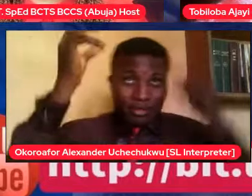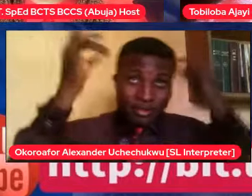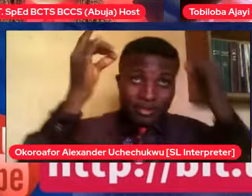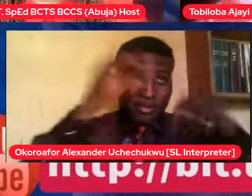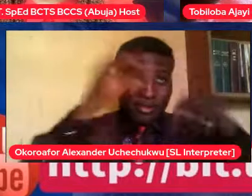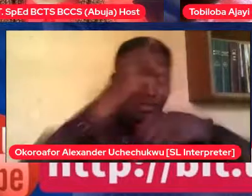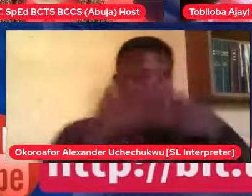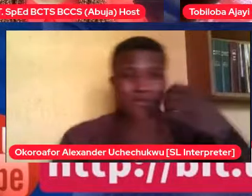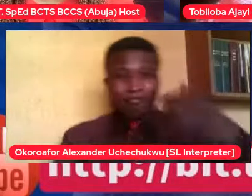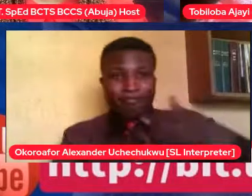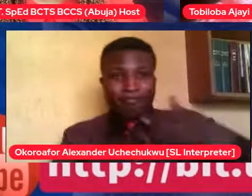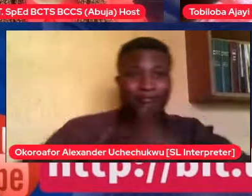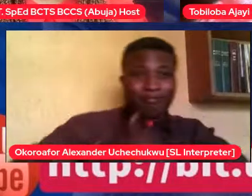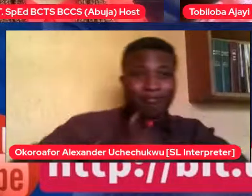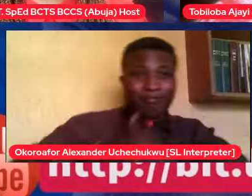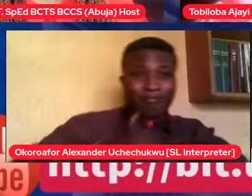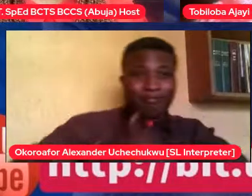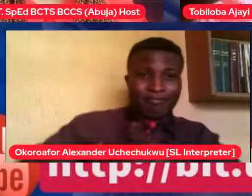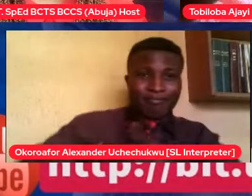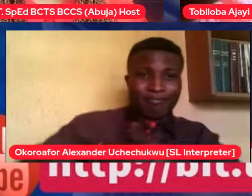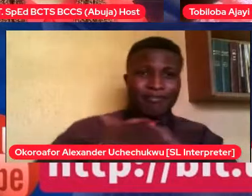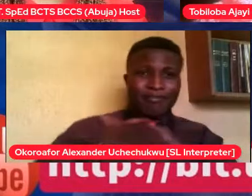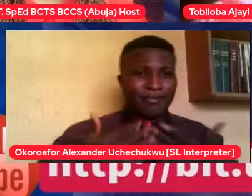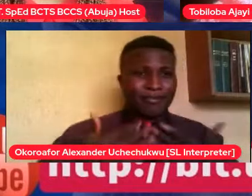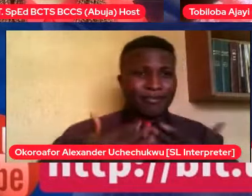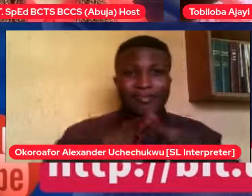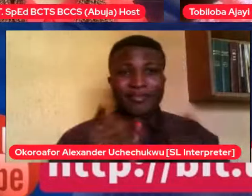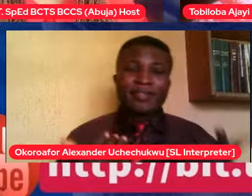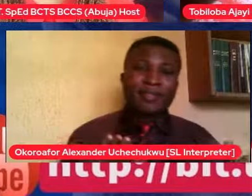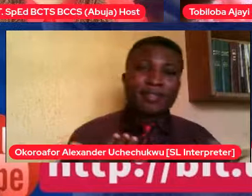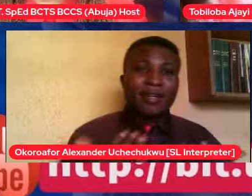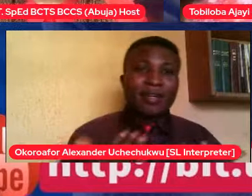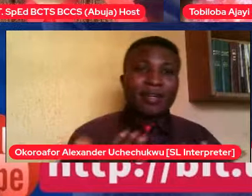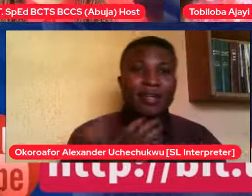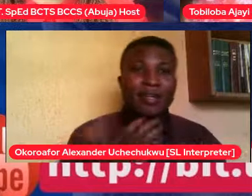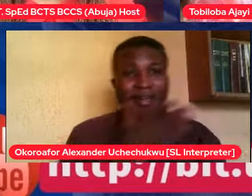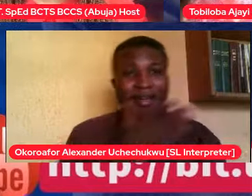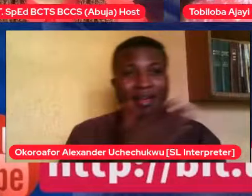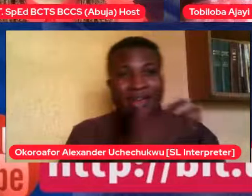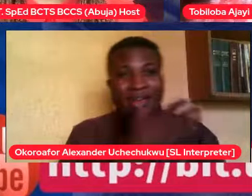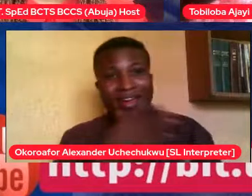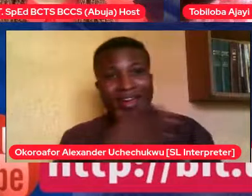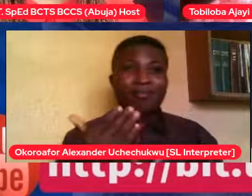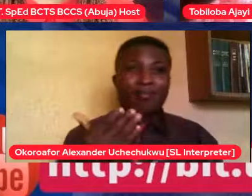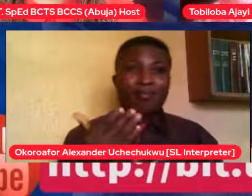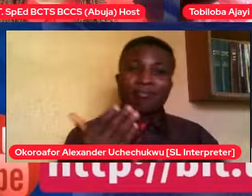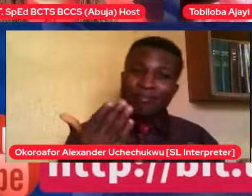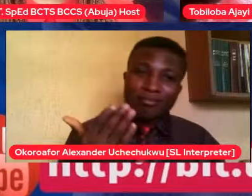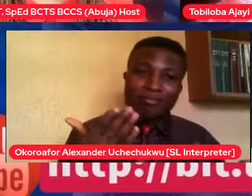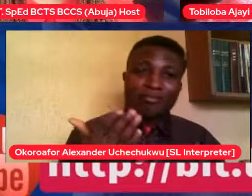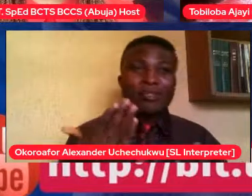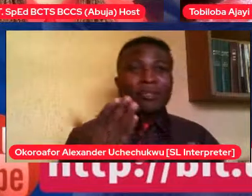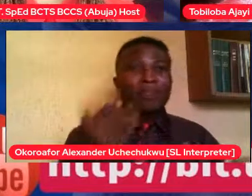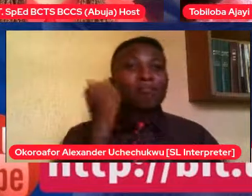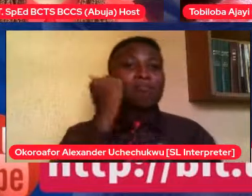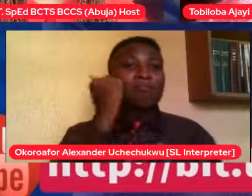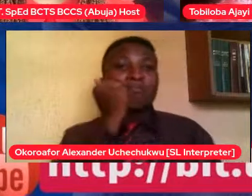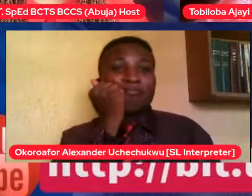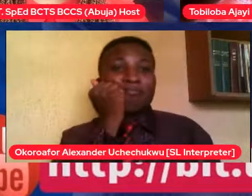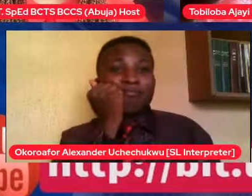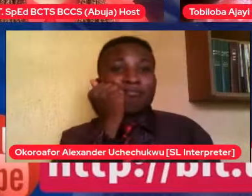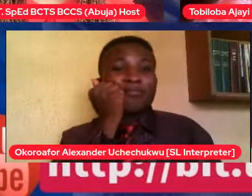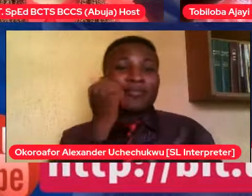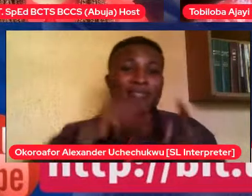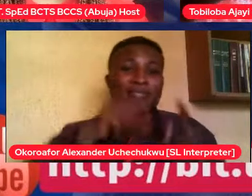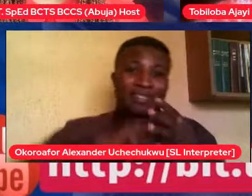of course, the mother of all now starts the whole period drama. Have you guys ever thought